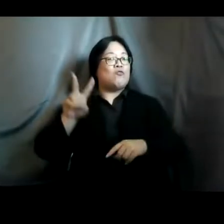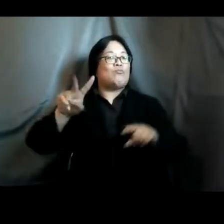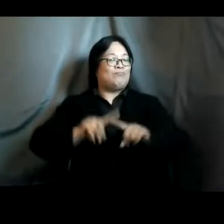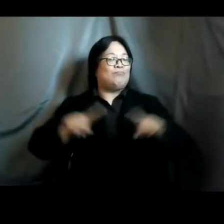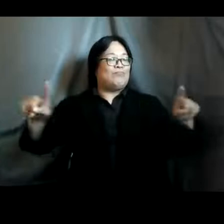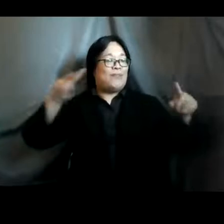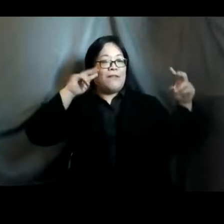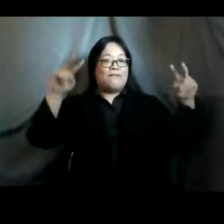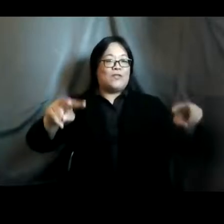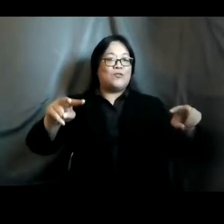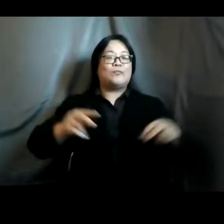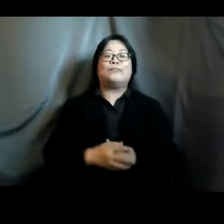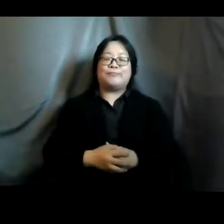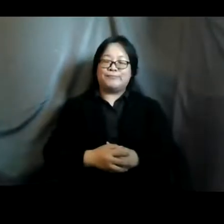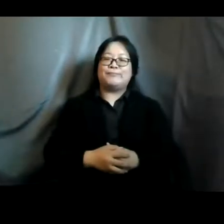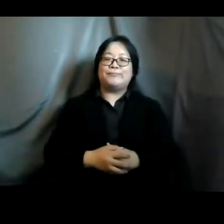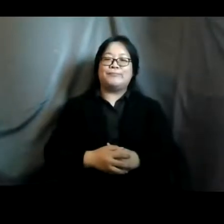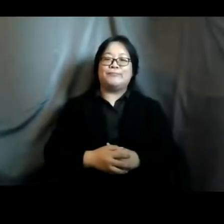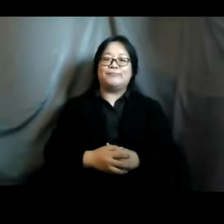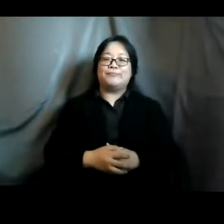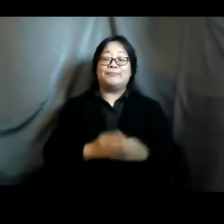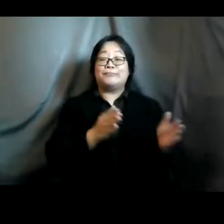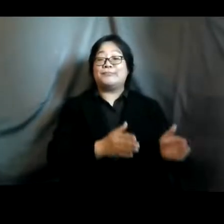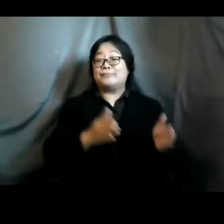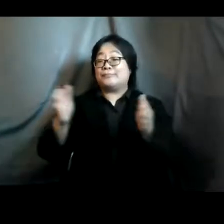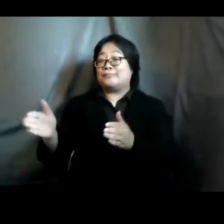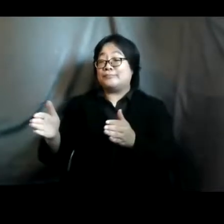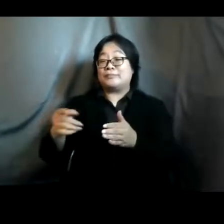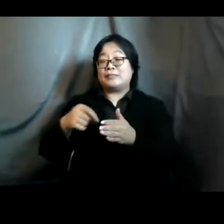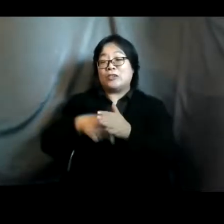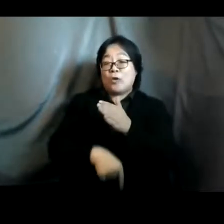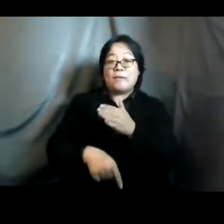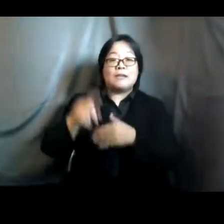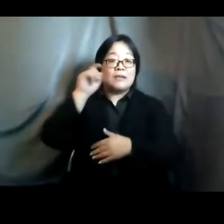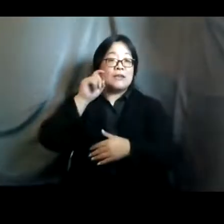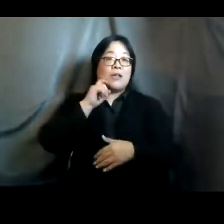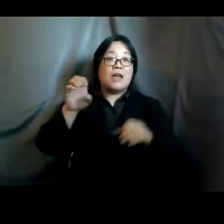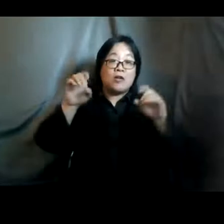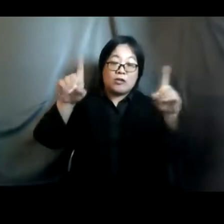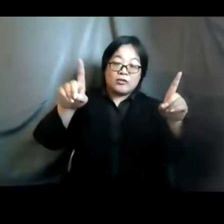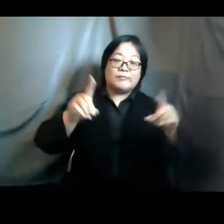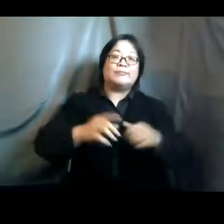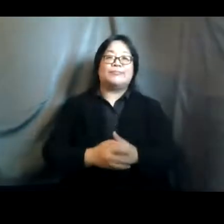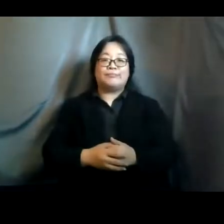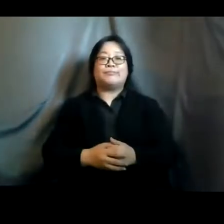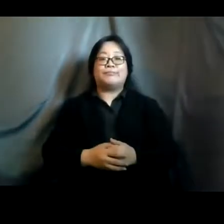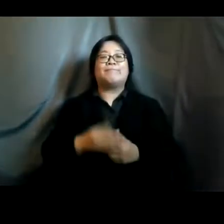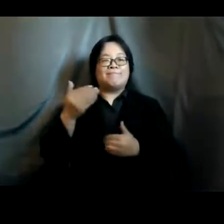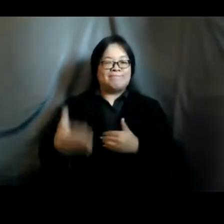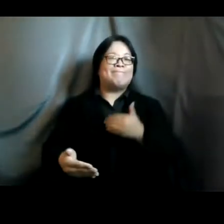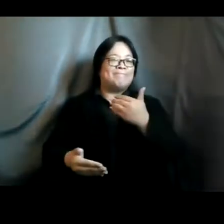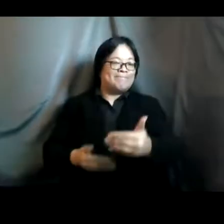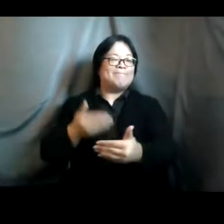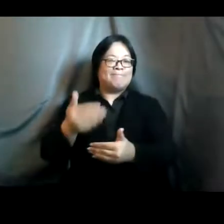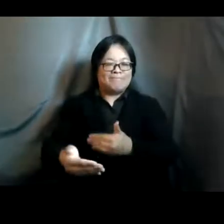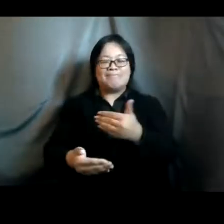and then the other uh one is of course comprehensive sexuality education which time and again governments